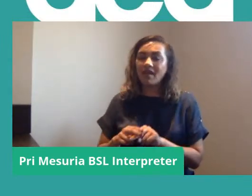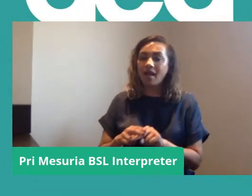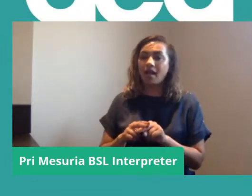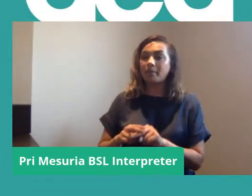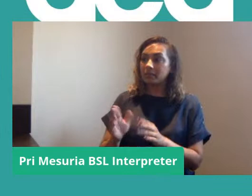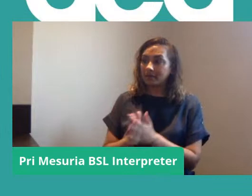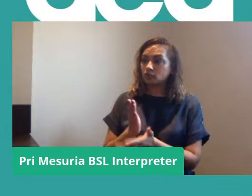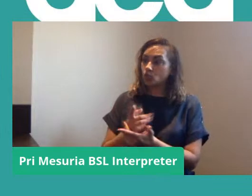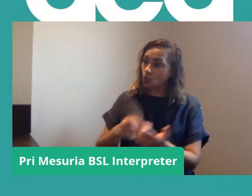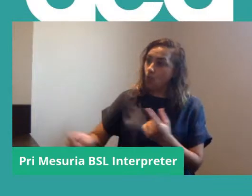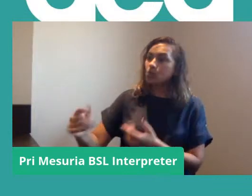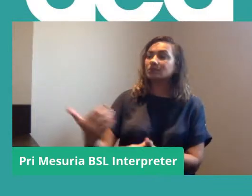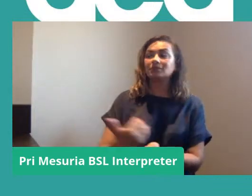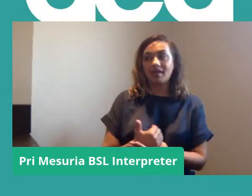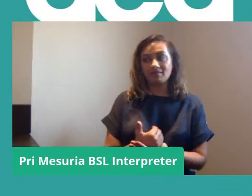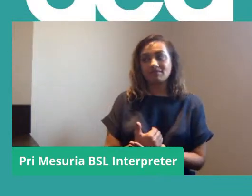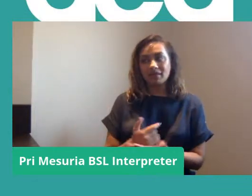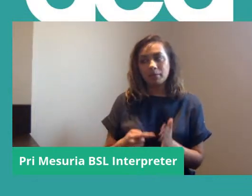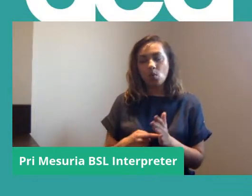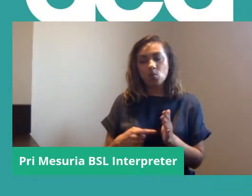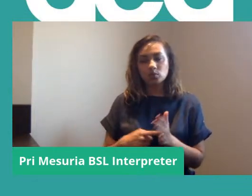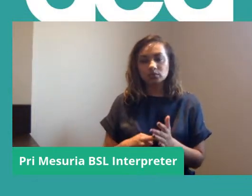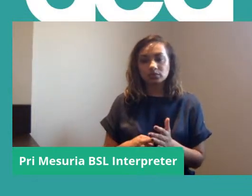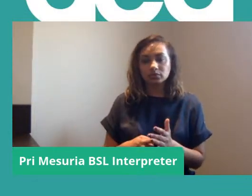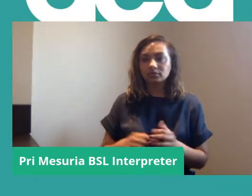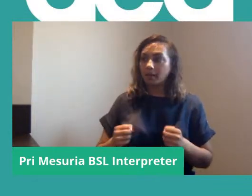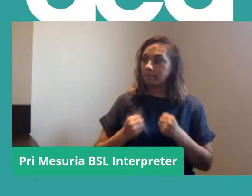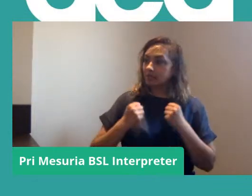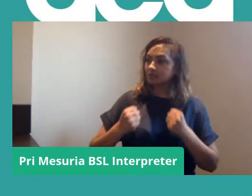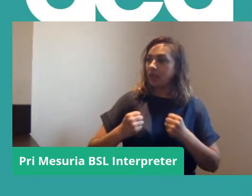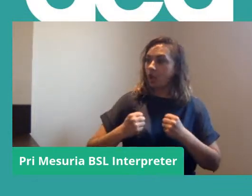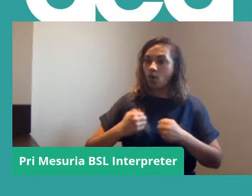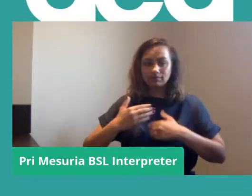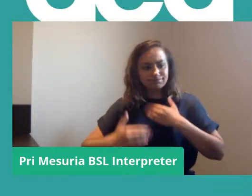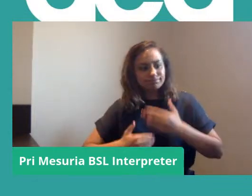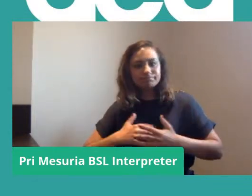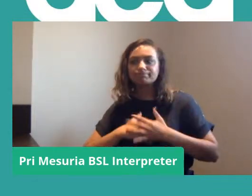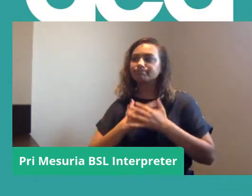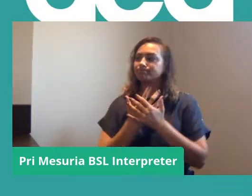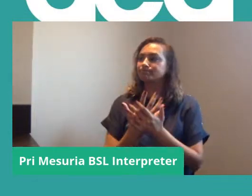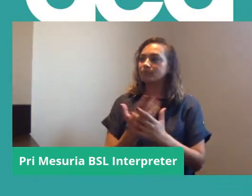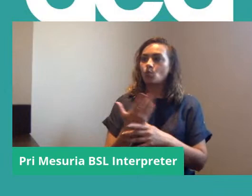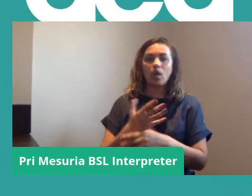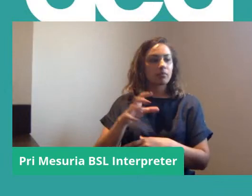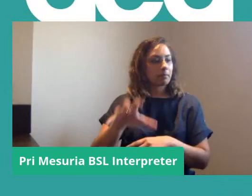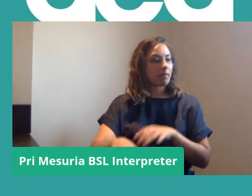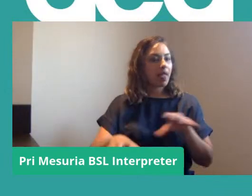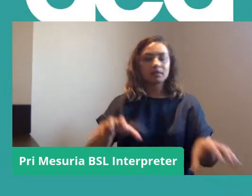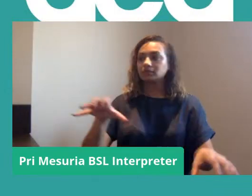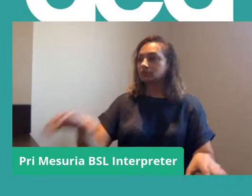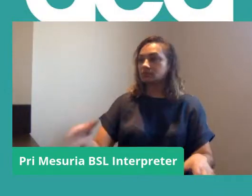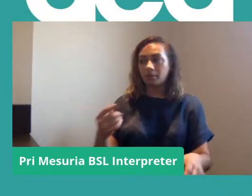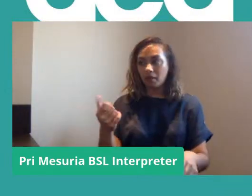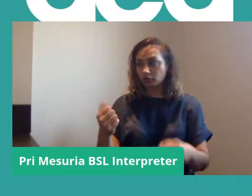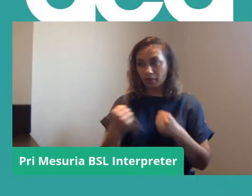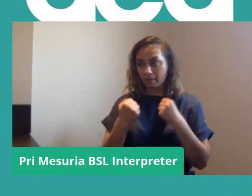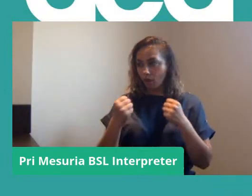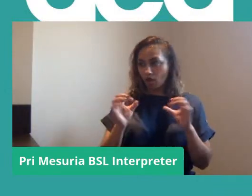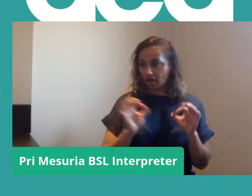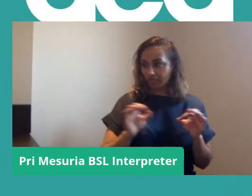safe, was to kind of build power, in particular in workplaces where we haven't really had much power